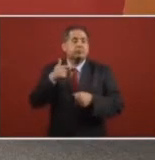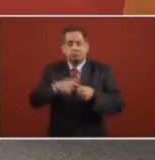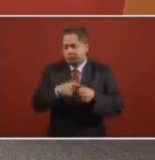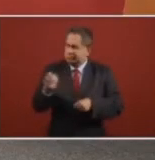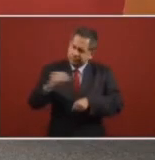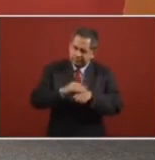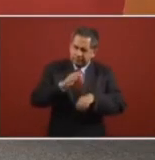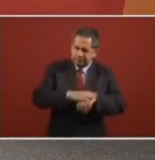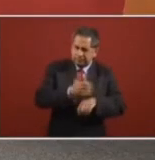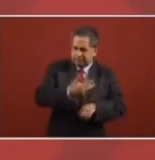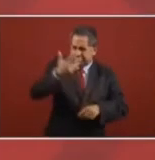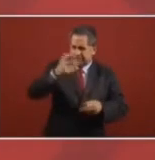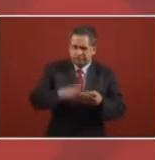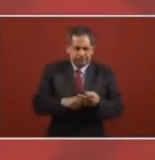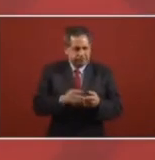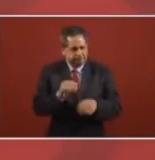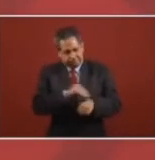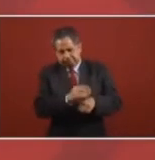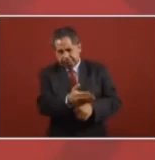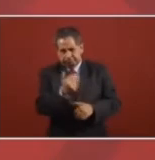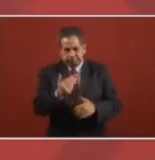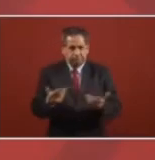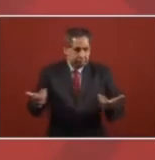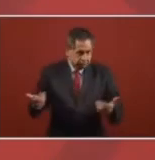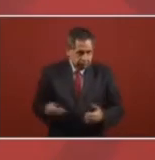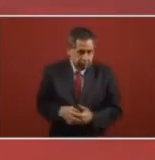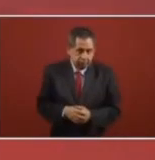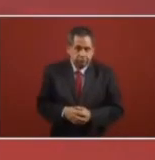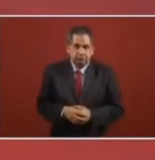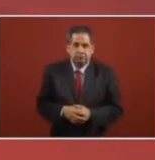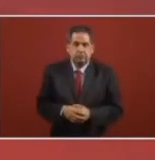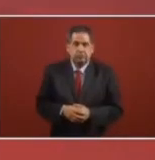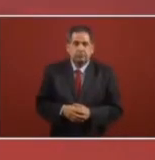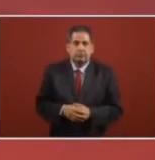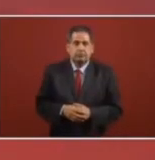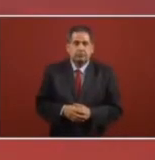Raise the prices. Raise the gas prices.